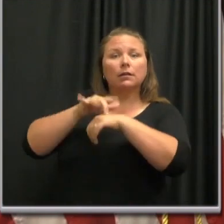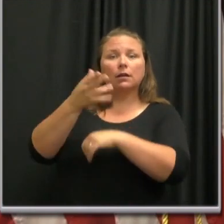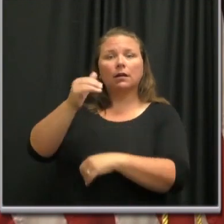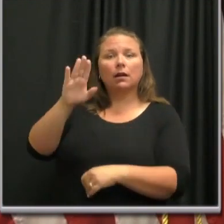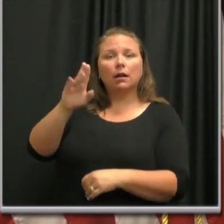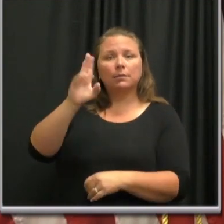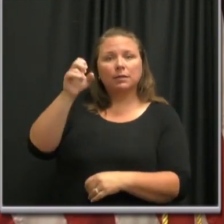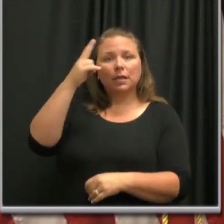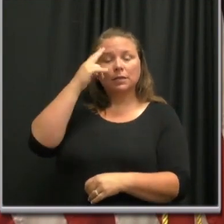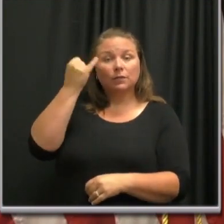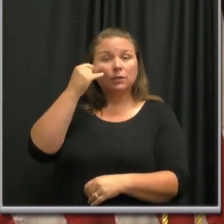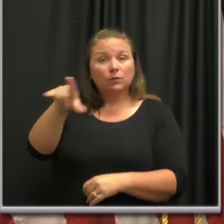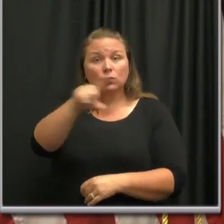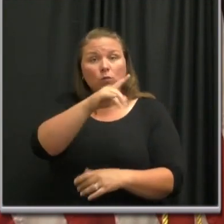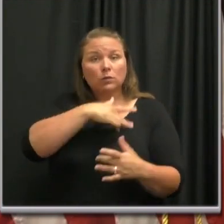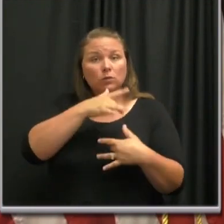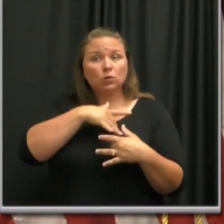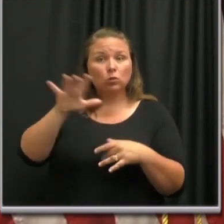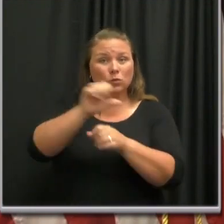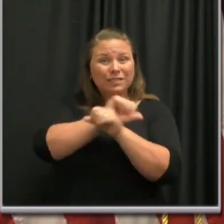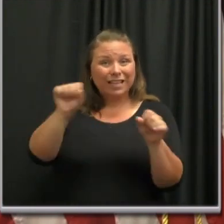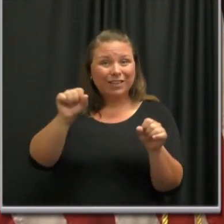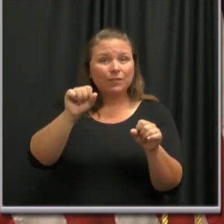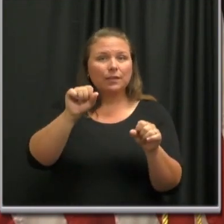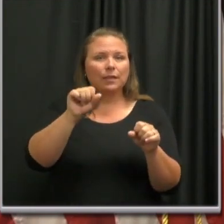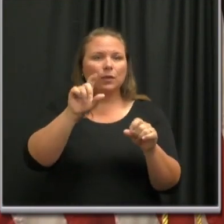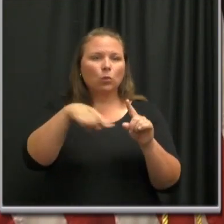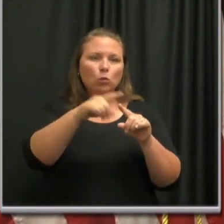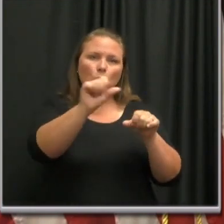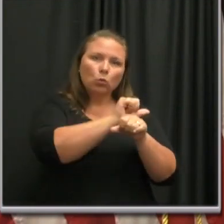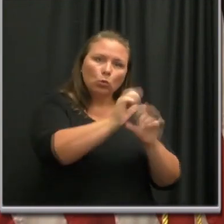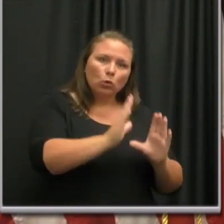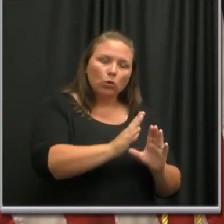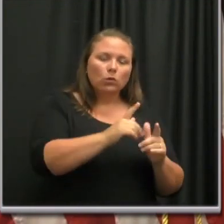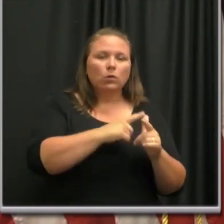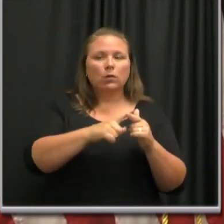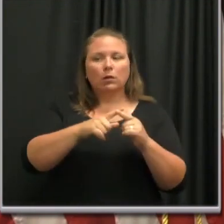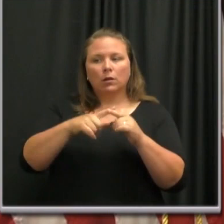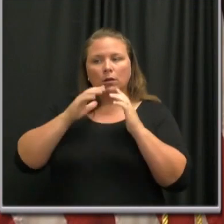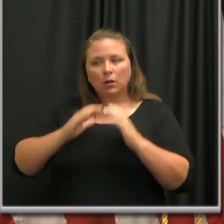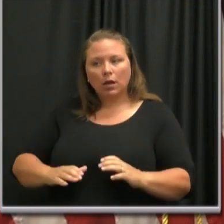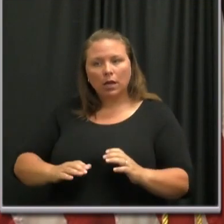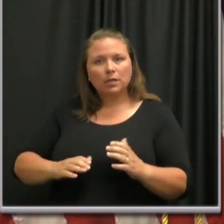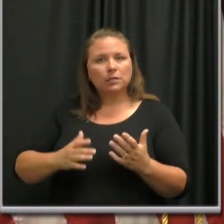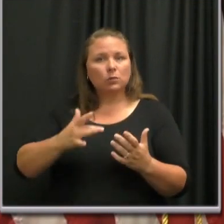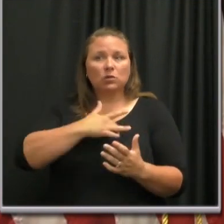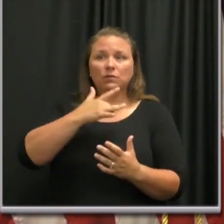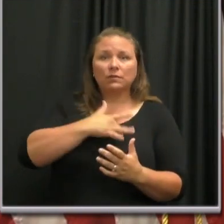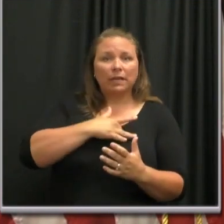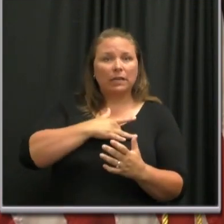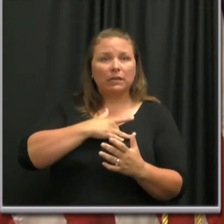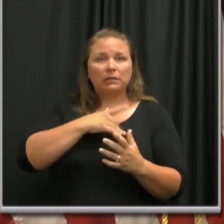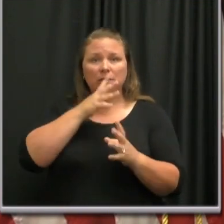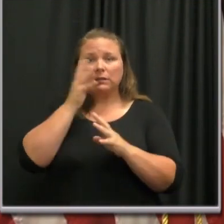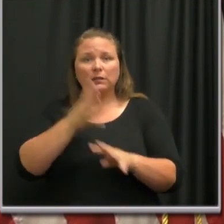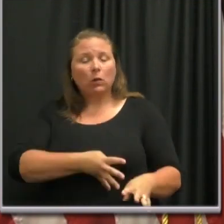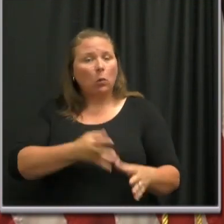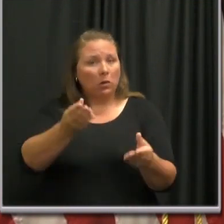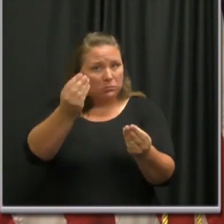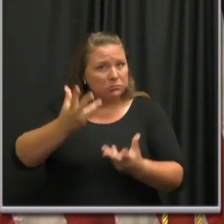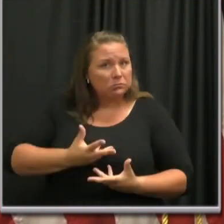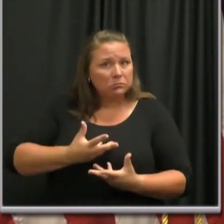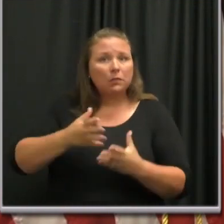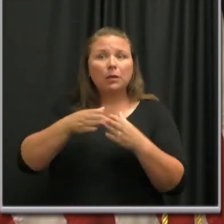that your safety as a worker or as a customer is in any way being compromised, let us know. Public health